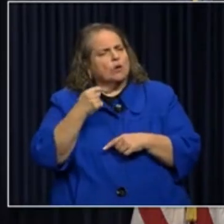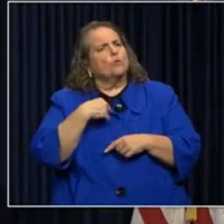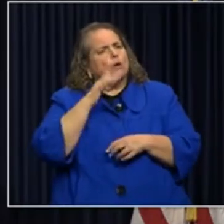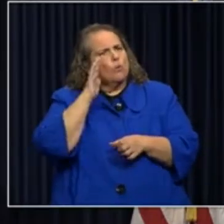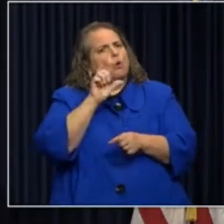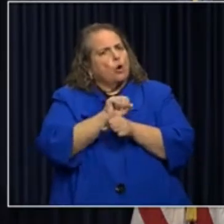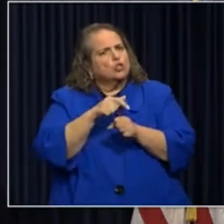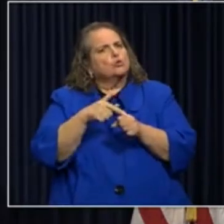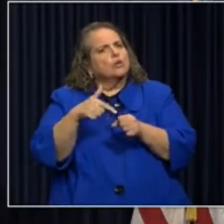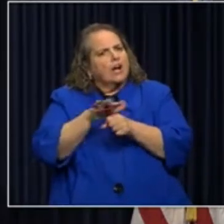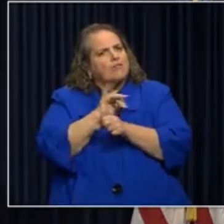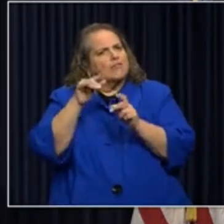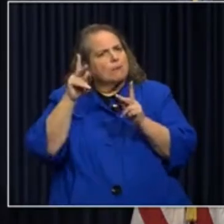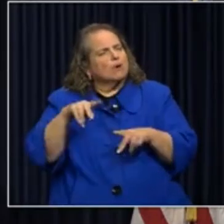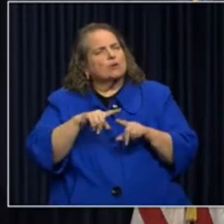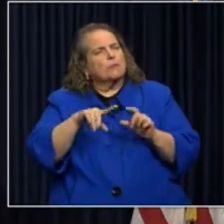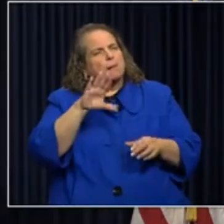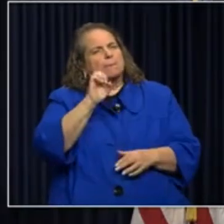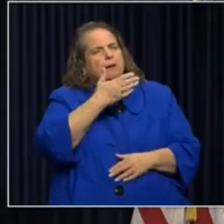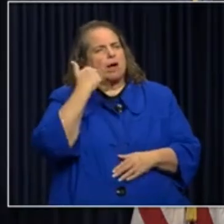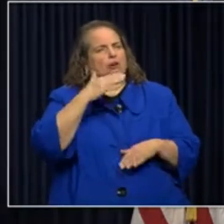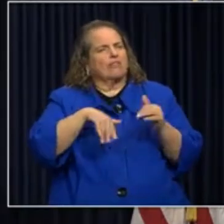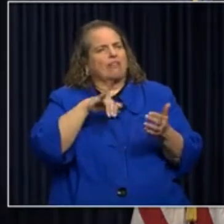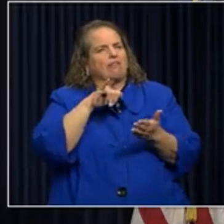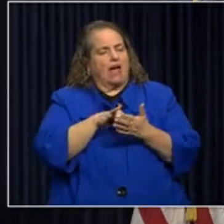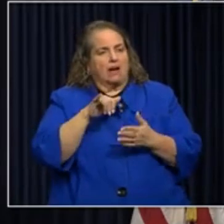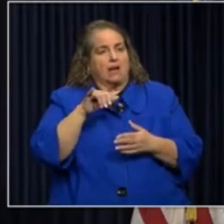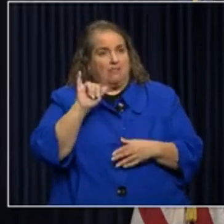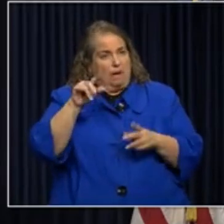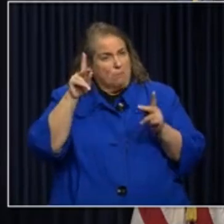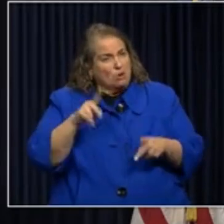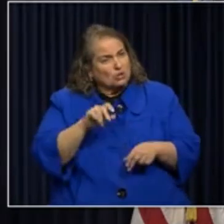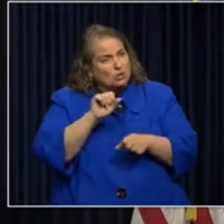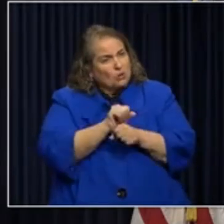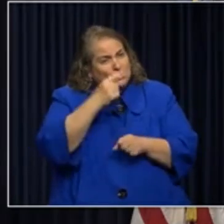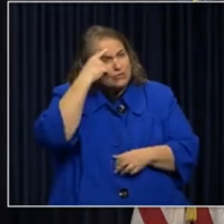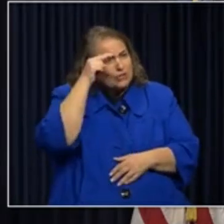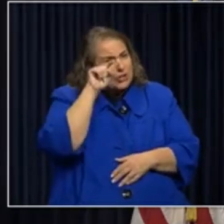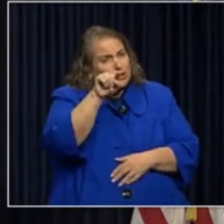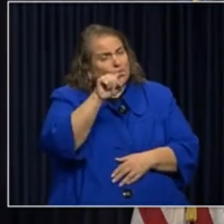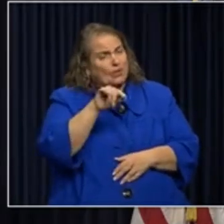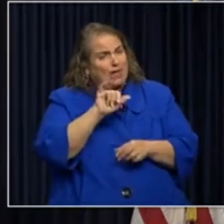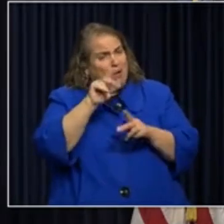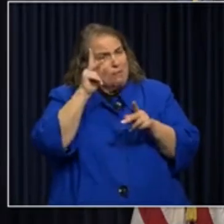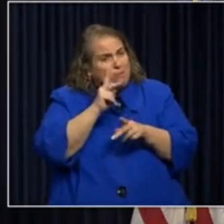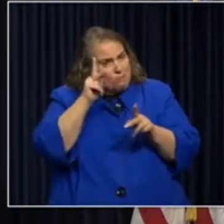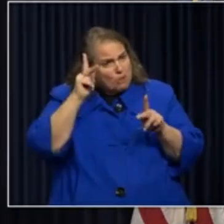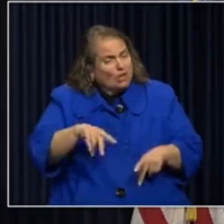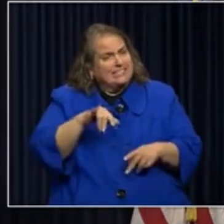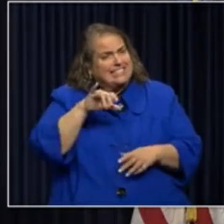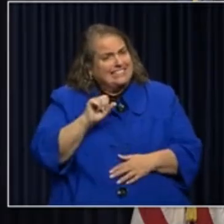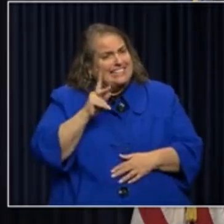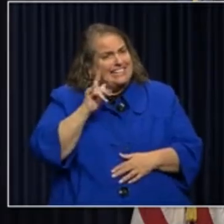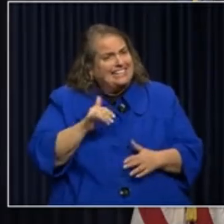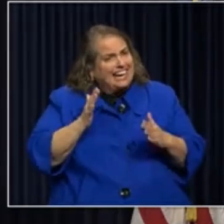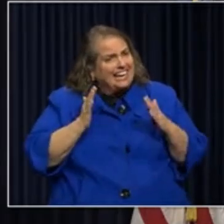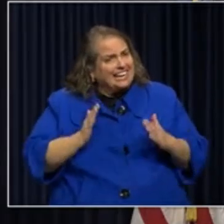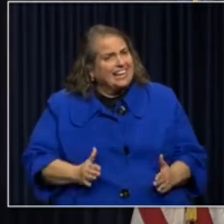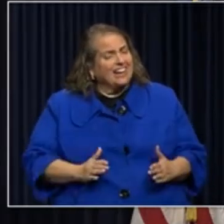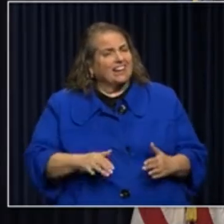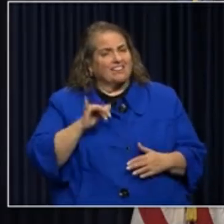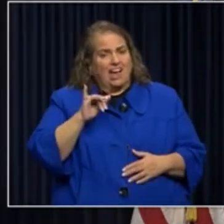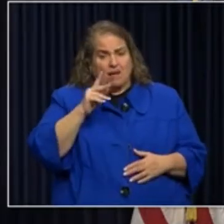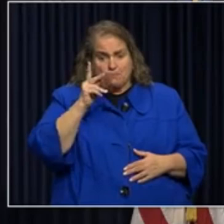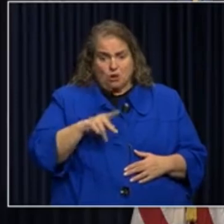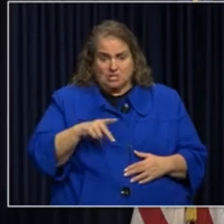let's make sure that we are better than this. That person works for you. That person is a Kentuckian. If that person is at high risk,